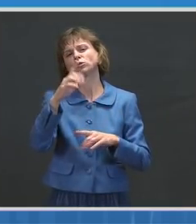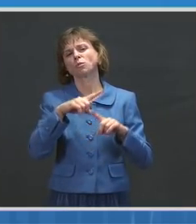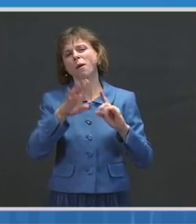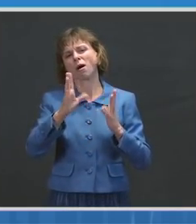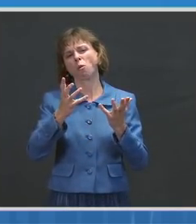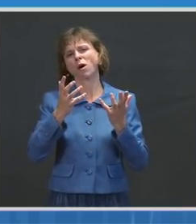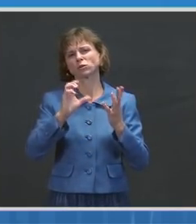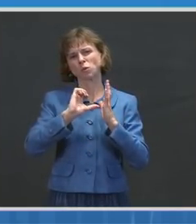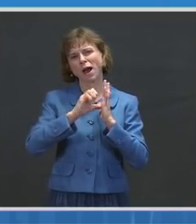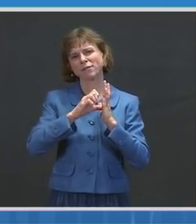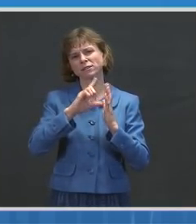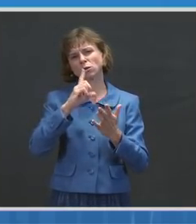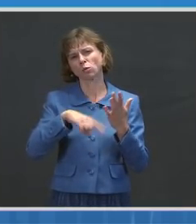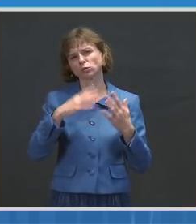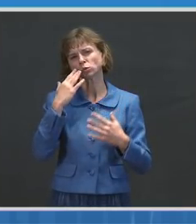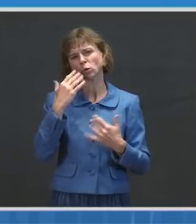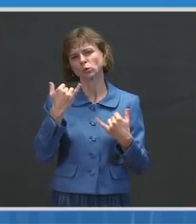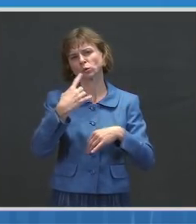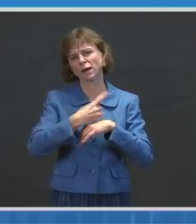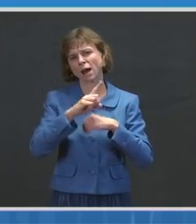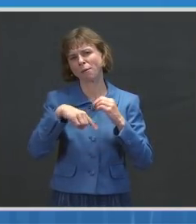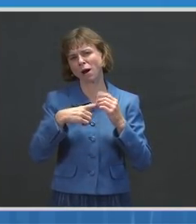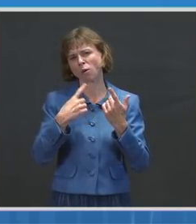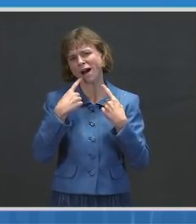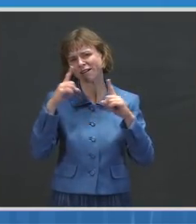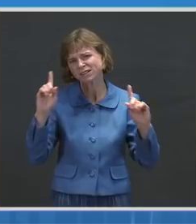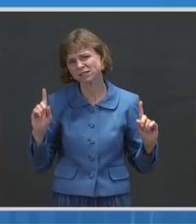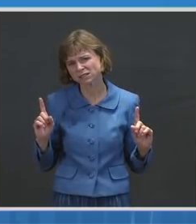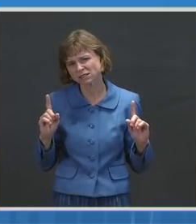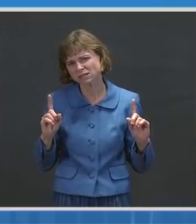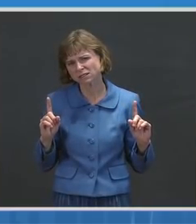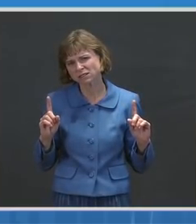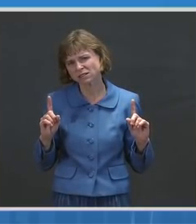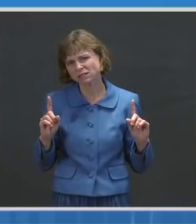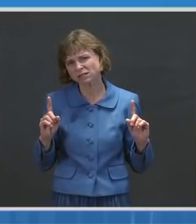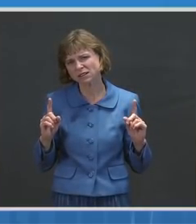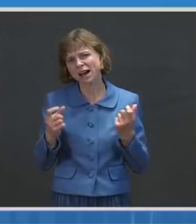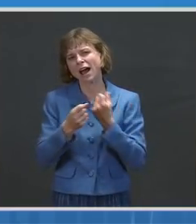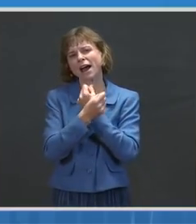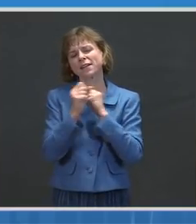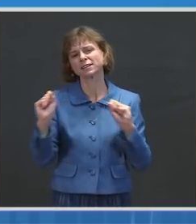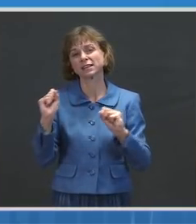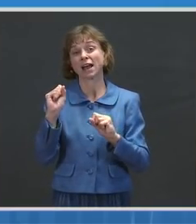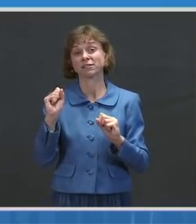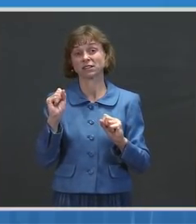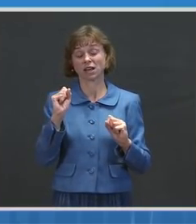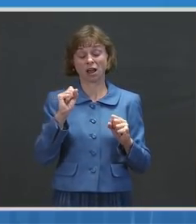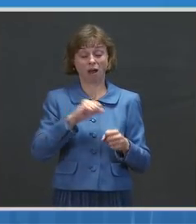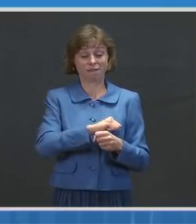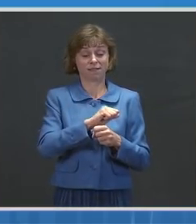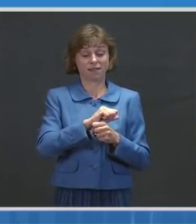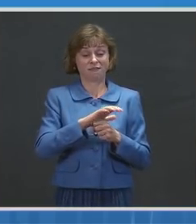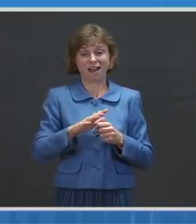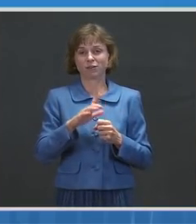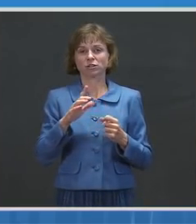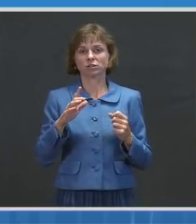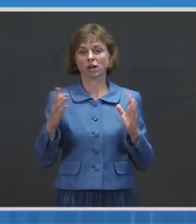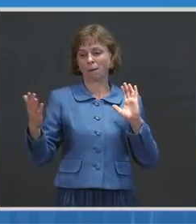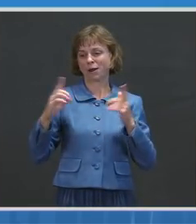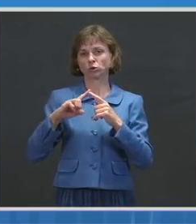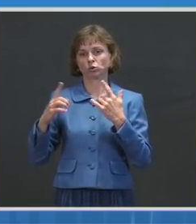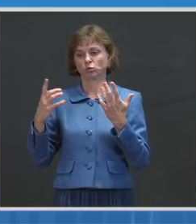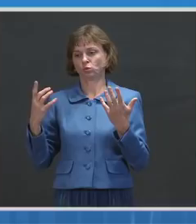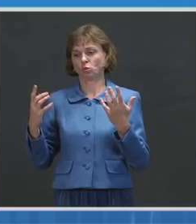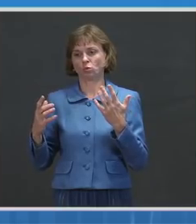the efficacy and safety of the viruses relative to what the threats we face today. Dr. Well, right now, what we're seeing